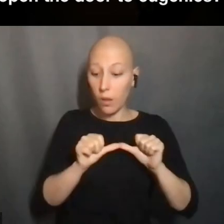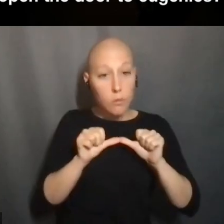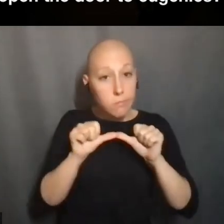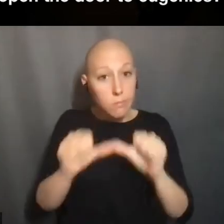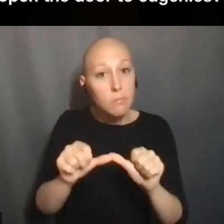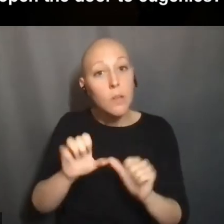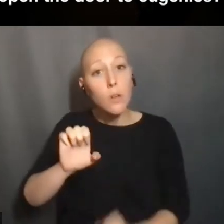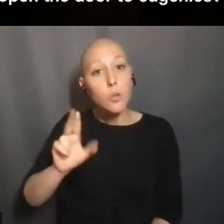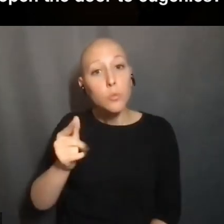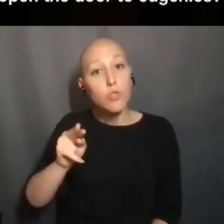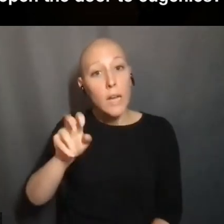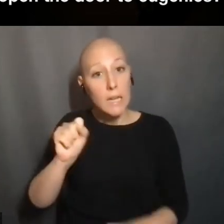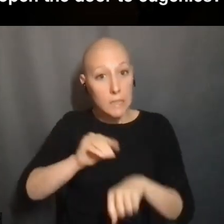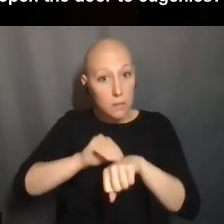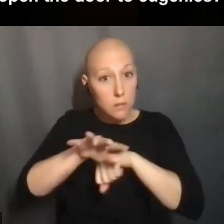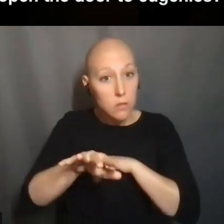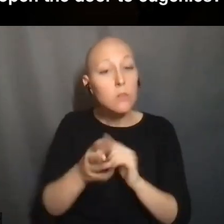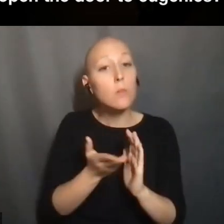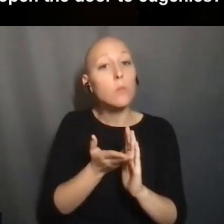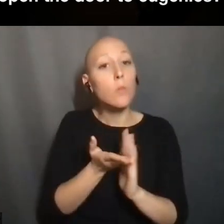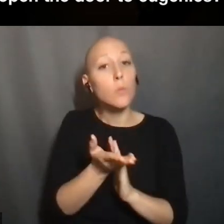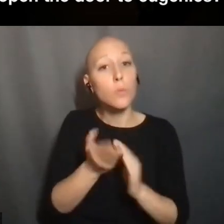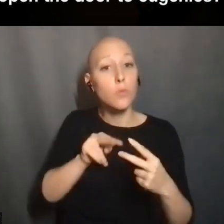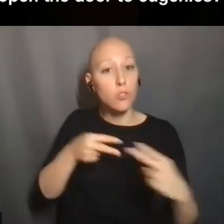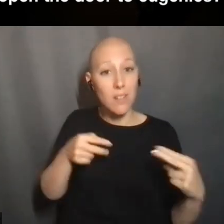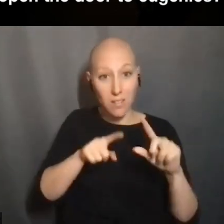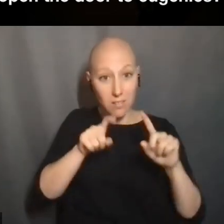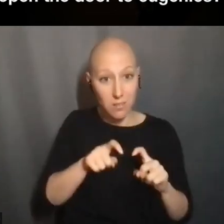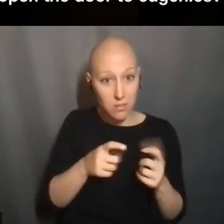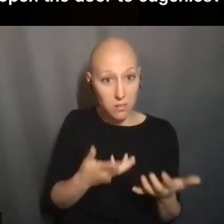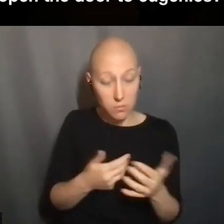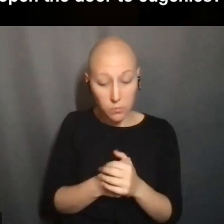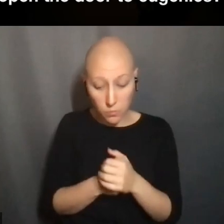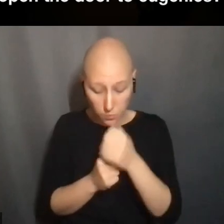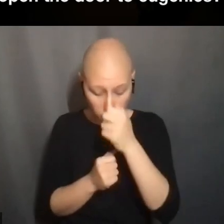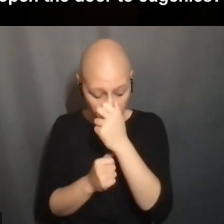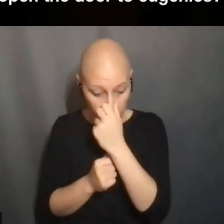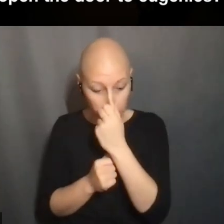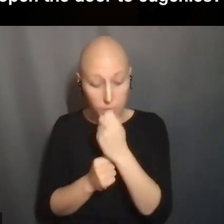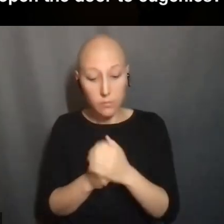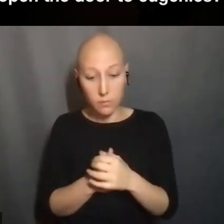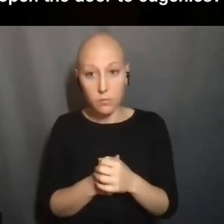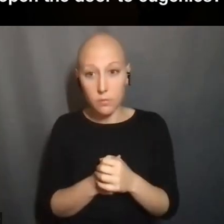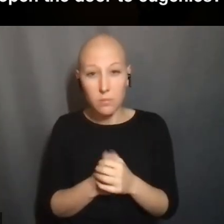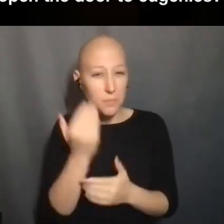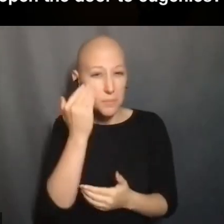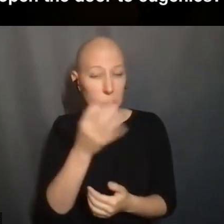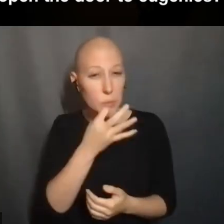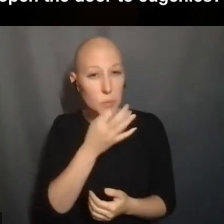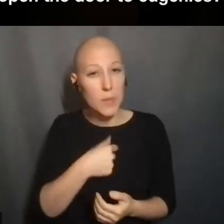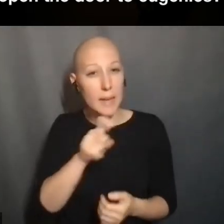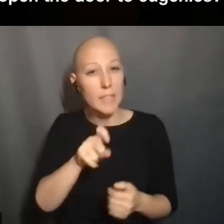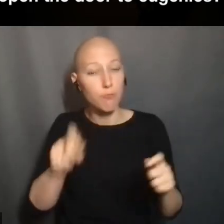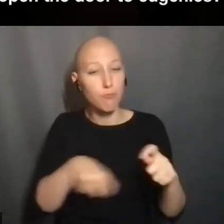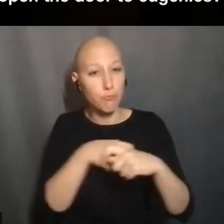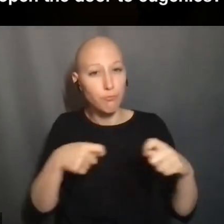THROUGH GENETIC TESTING. ONE OF THE, AND I KNOW I HAVE TO WRAP UP, BUT ONE OF